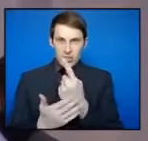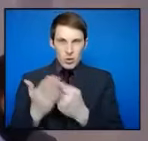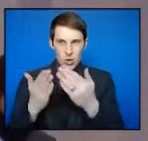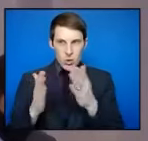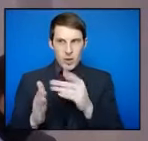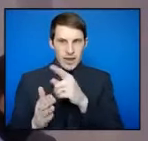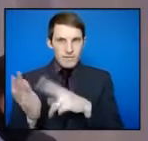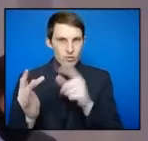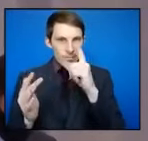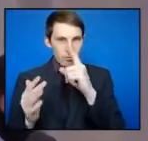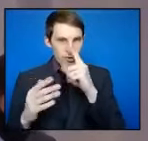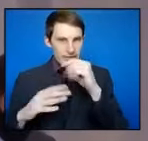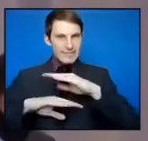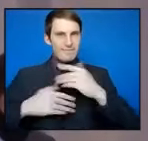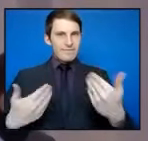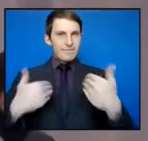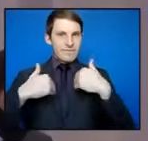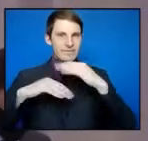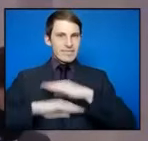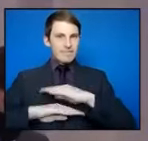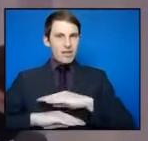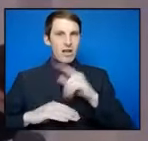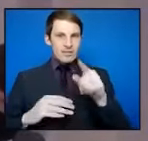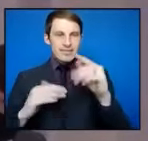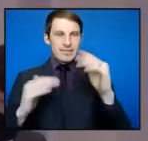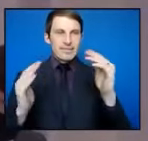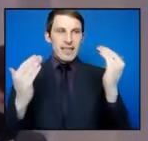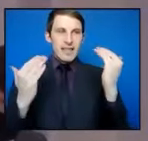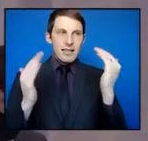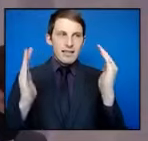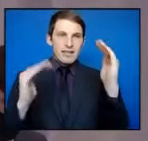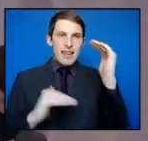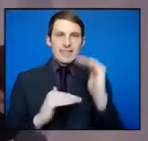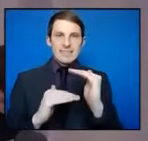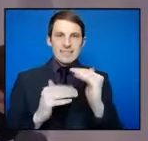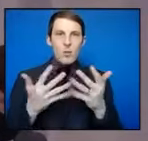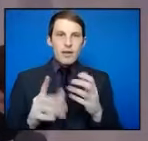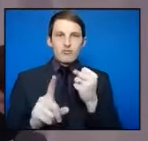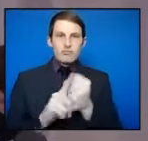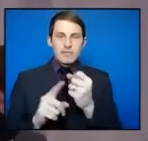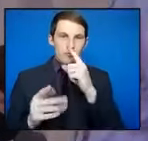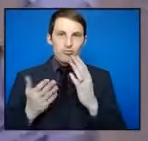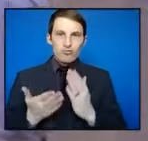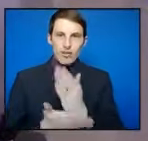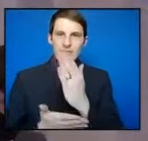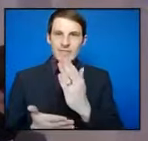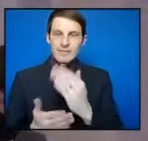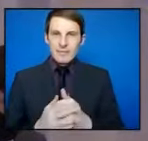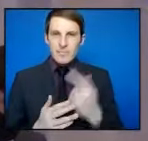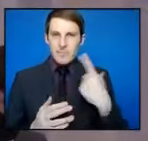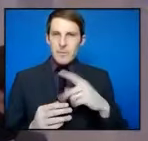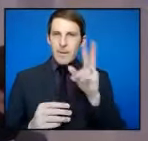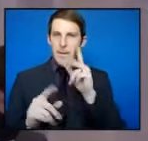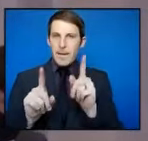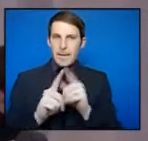satisfy themselves that these are the least restrictive of rights? Because it seems very clear to me that there are many of these decisions that